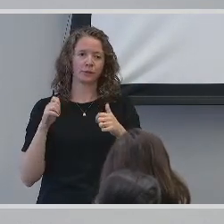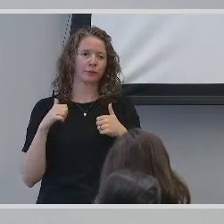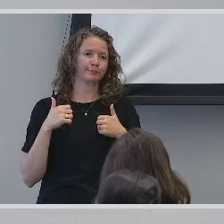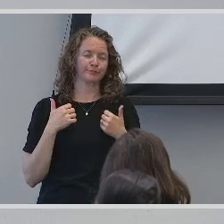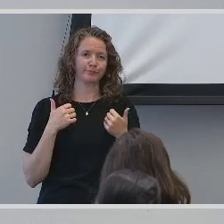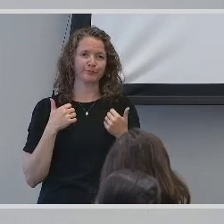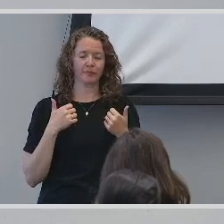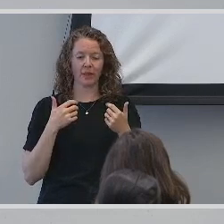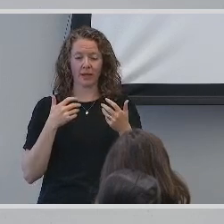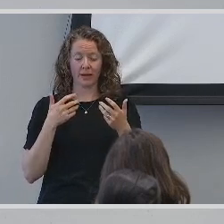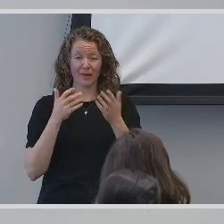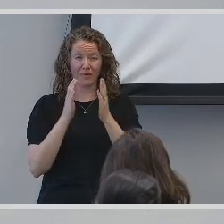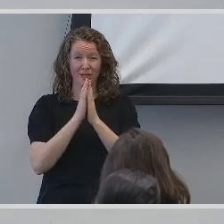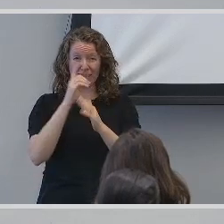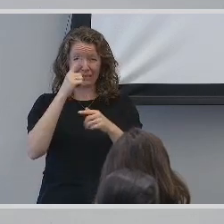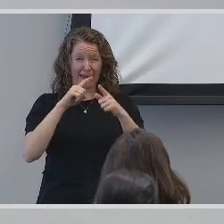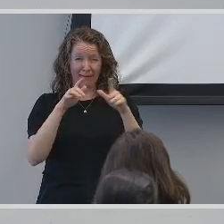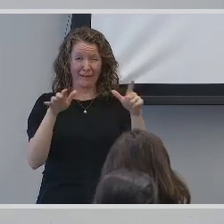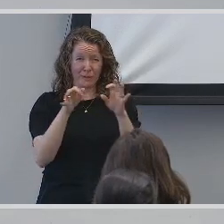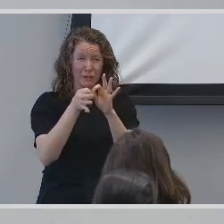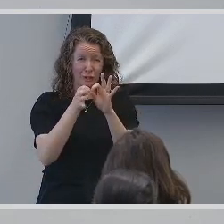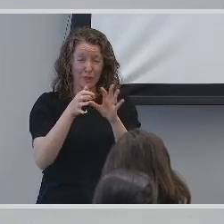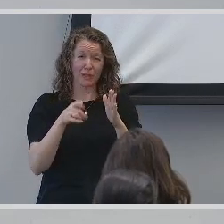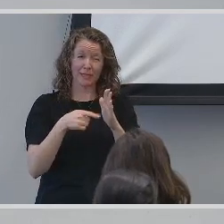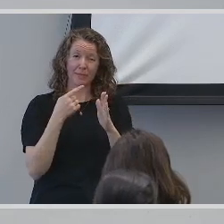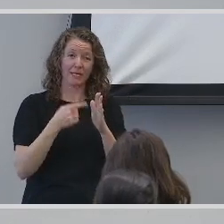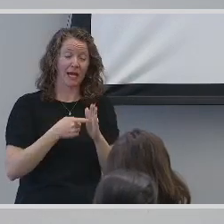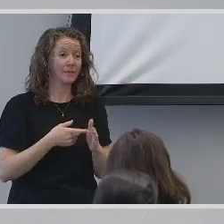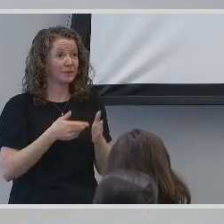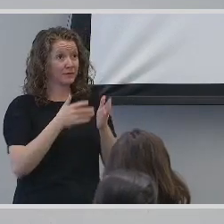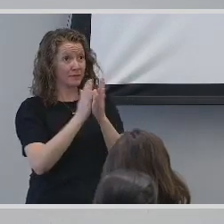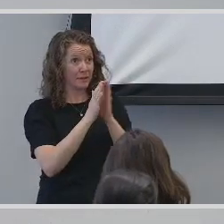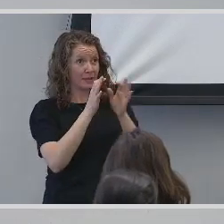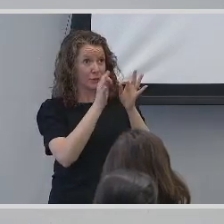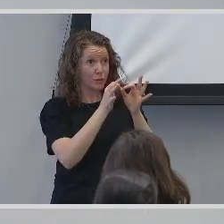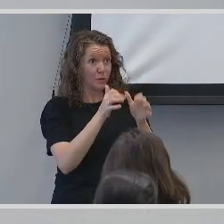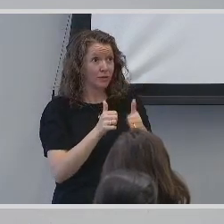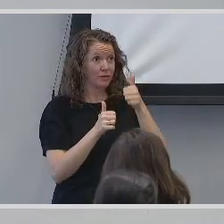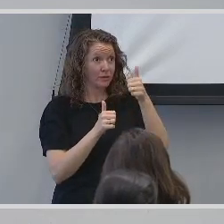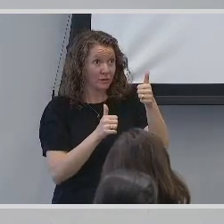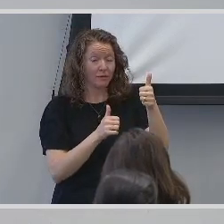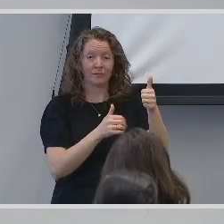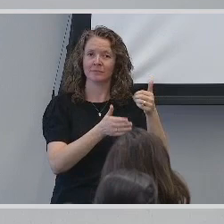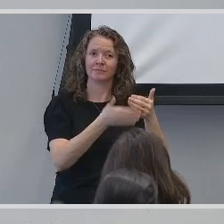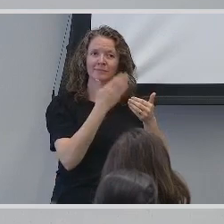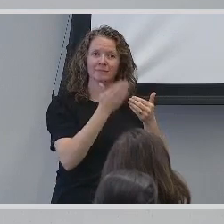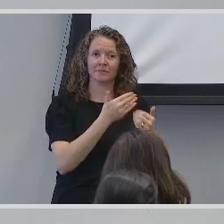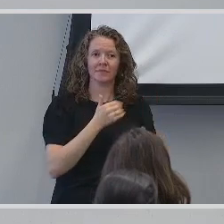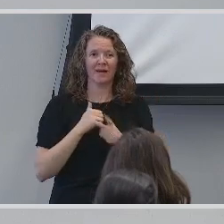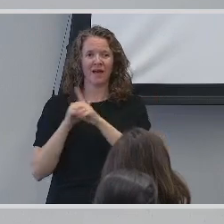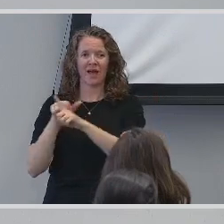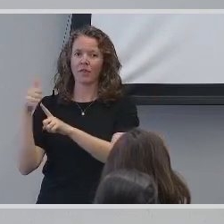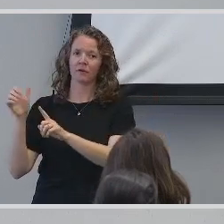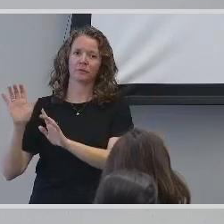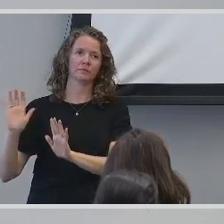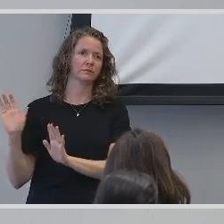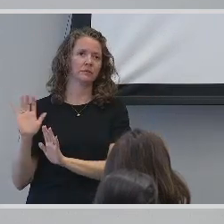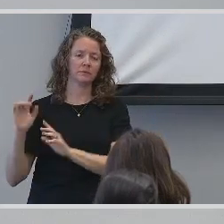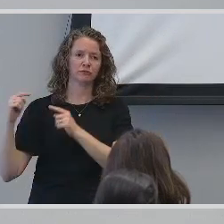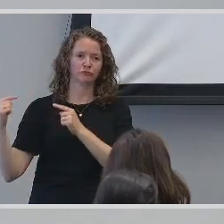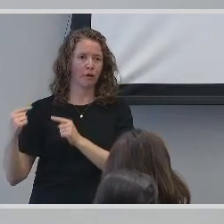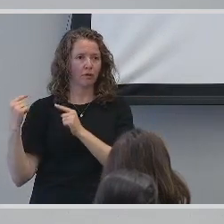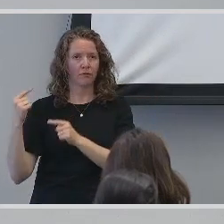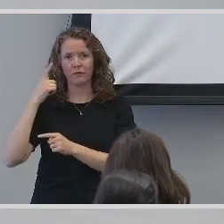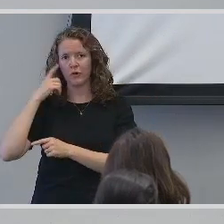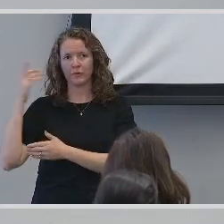requesting a sign language interpreter can vary from straightforward to quite cumbersome, depending on the specific location or business.